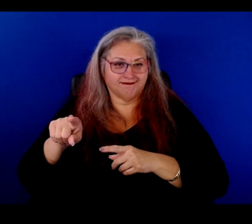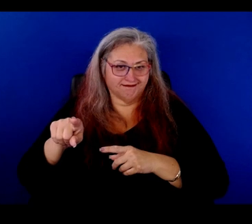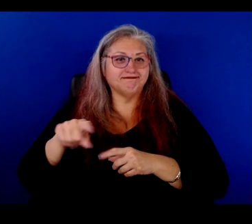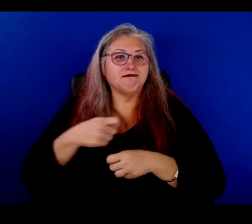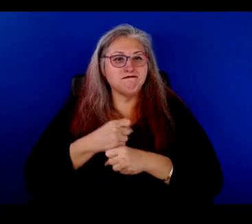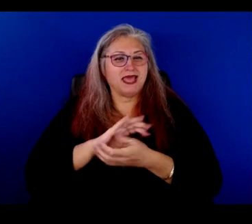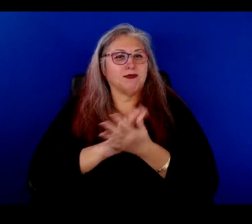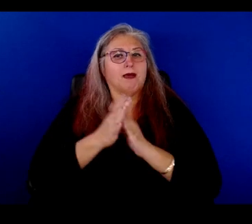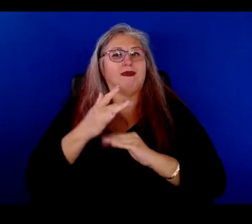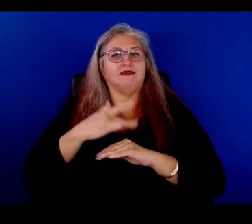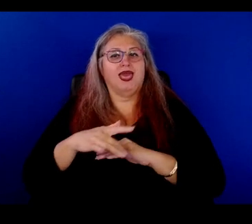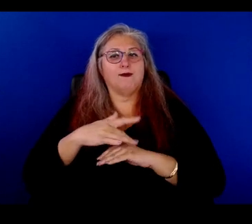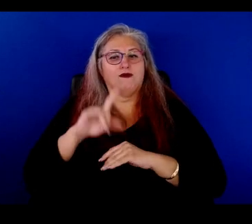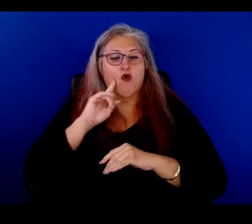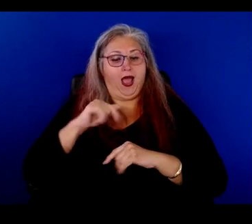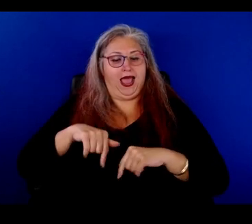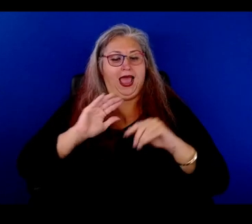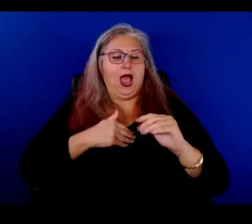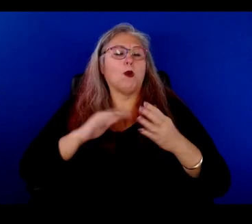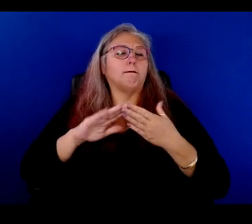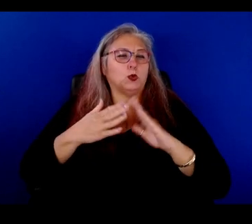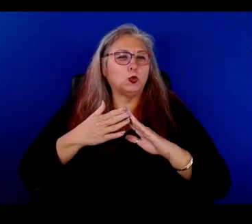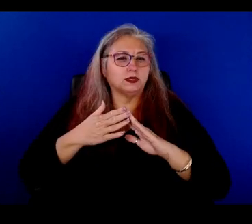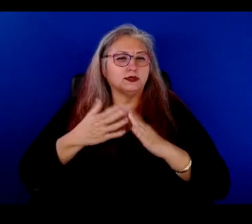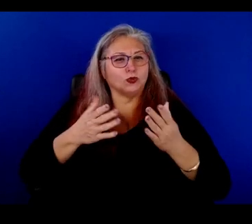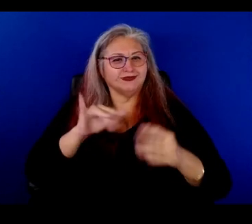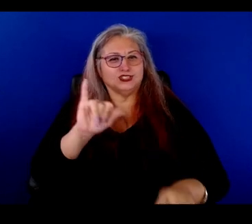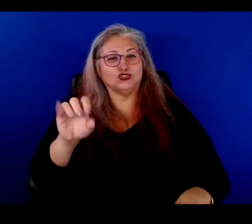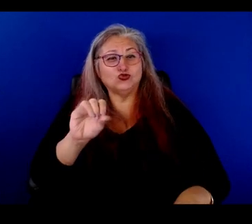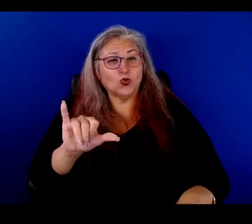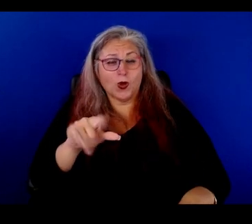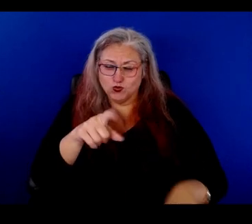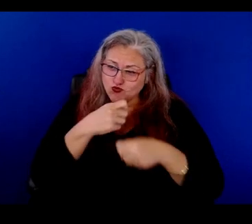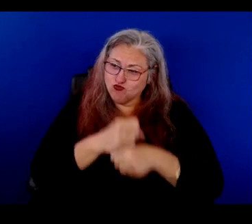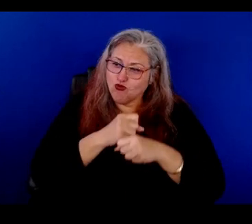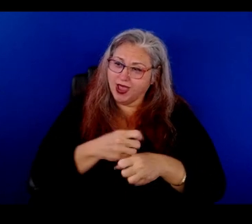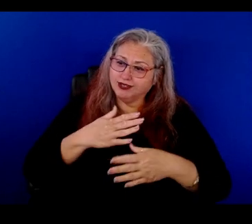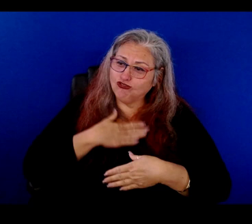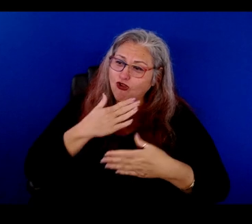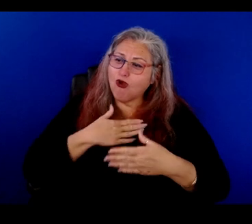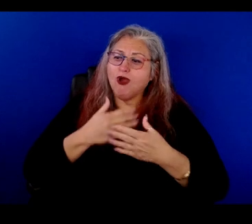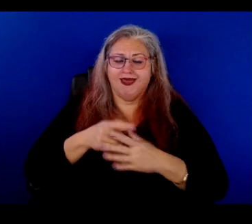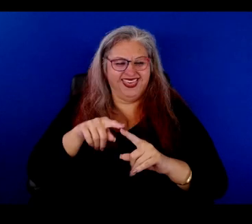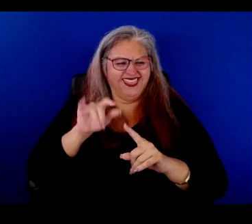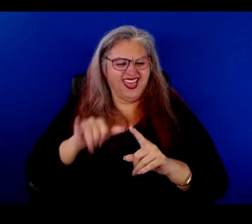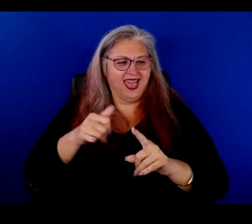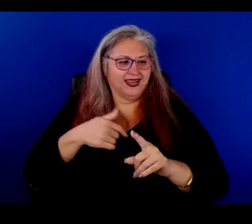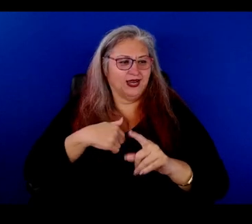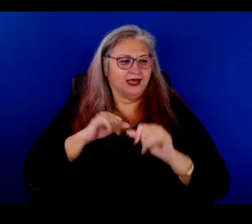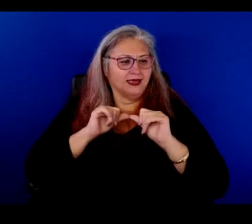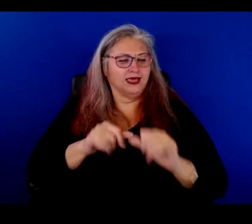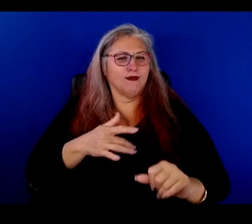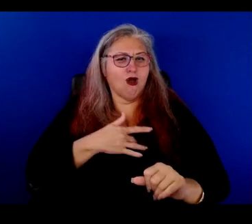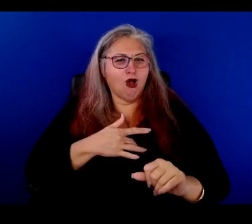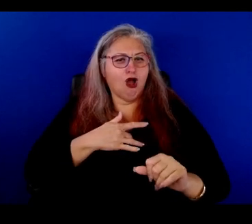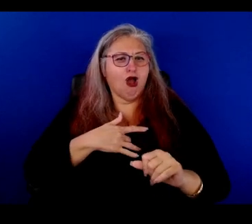very much available for, for our community. So again, that joy, you, creating that joy that, you know, we've, keeps our heart